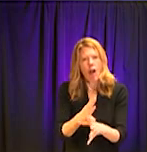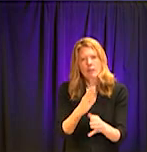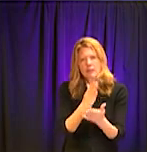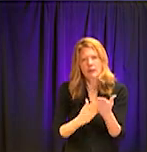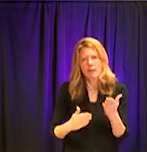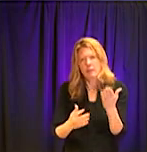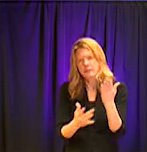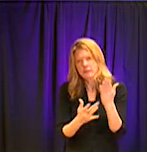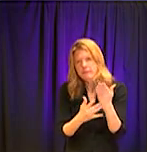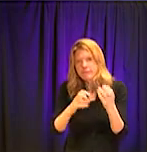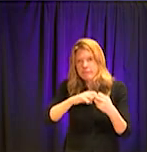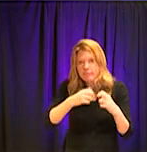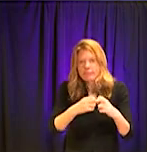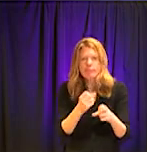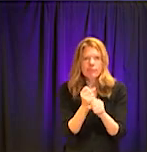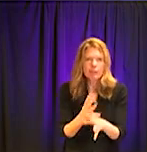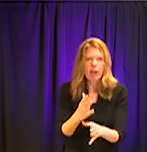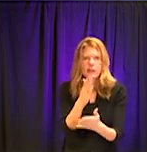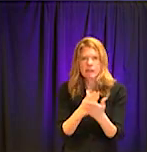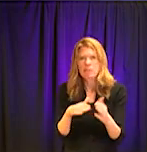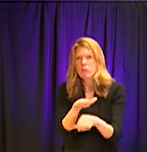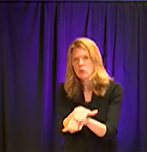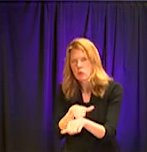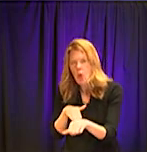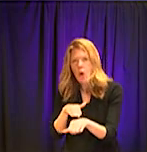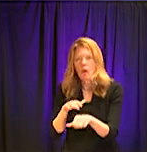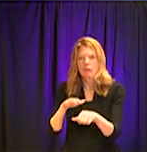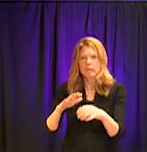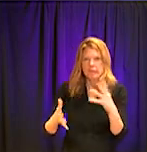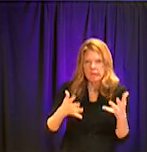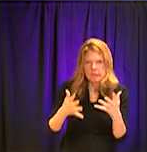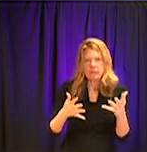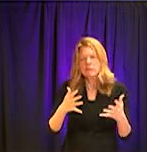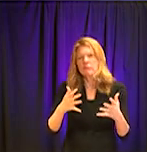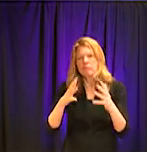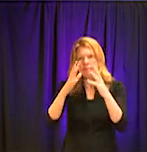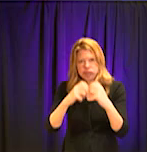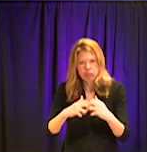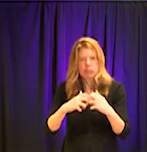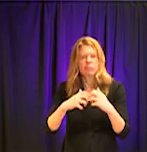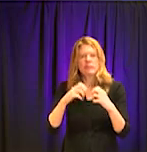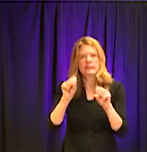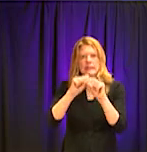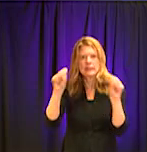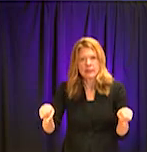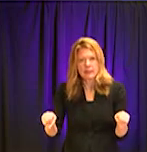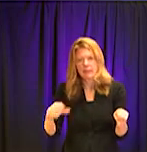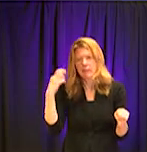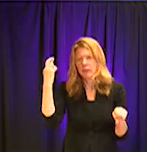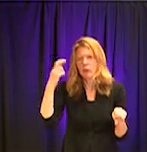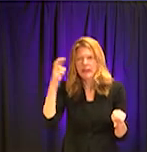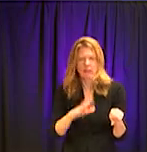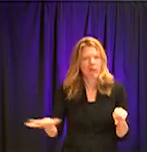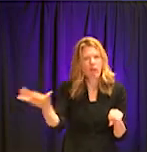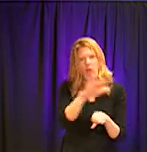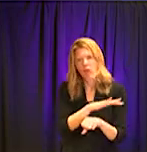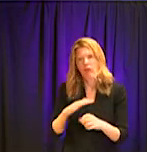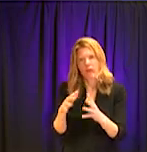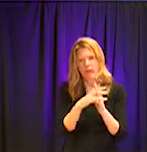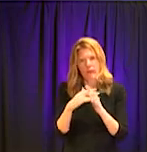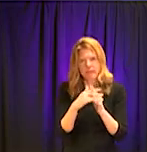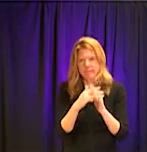because, um, everybody's trying to hit that product from school districts from all over the United States.